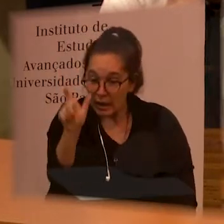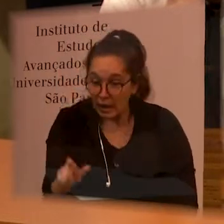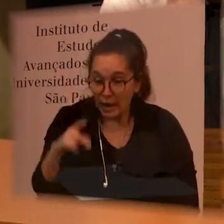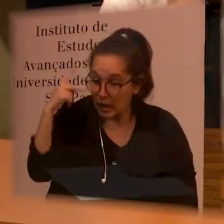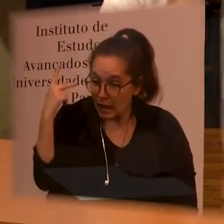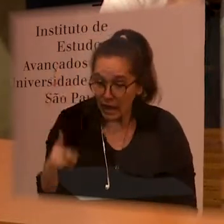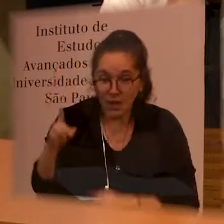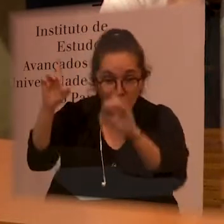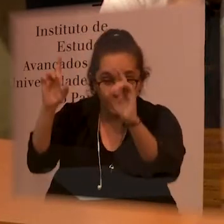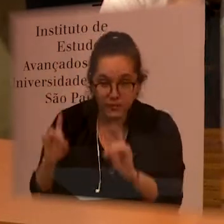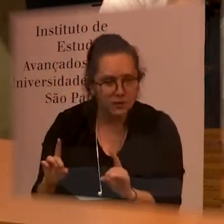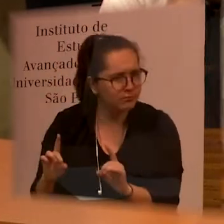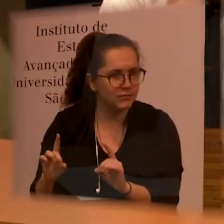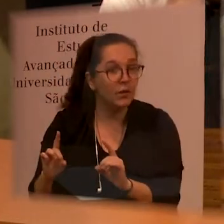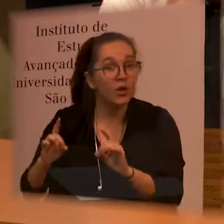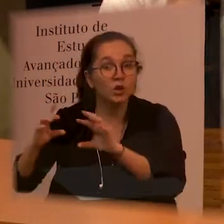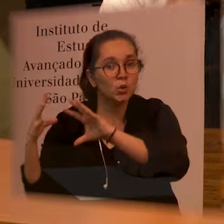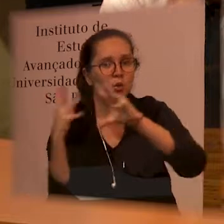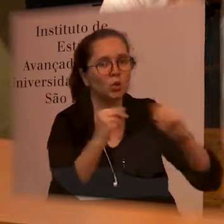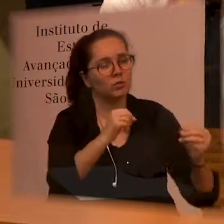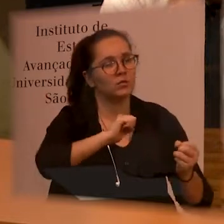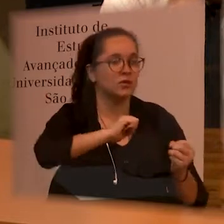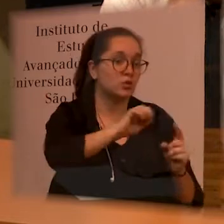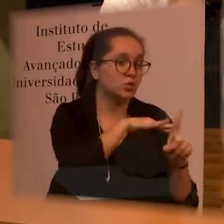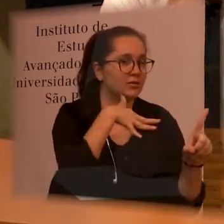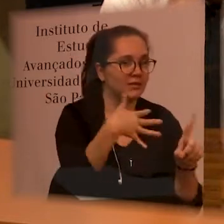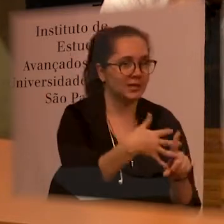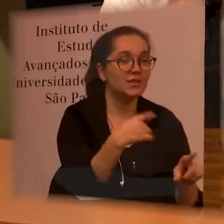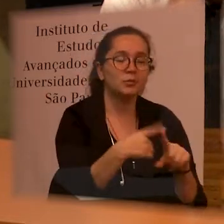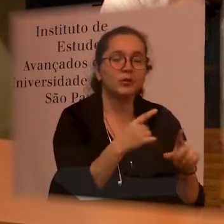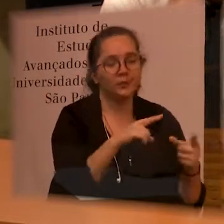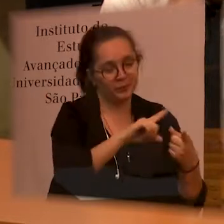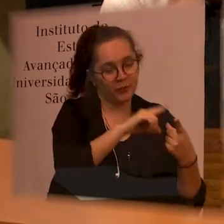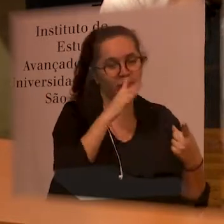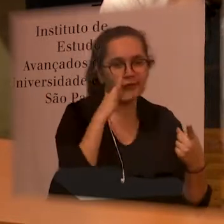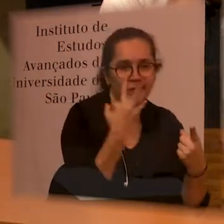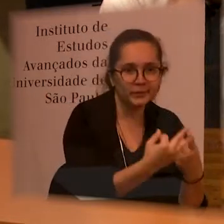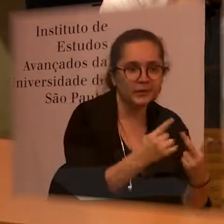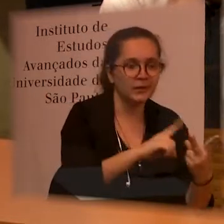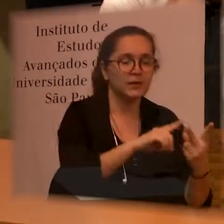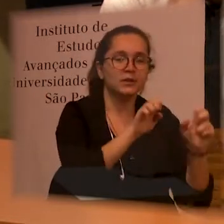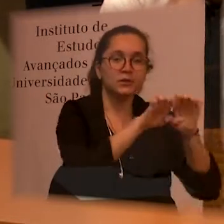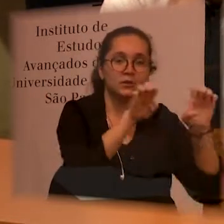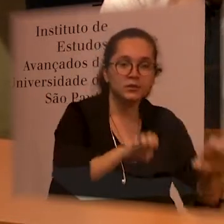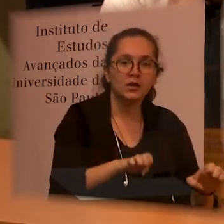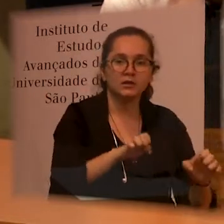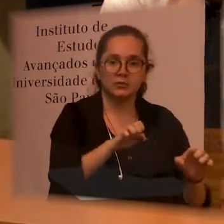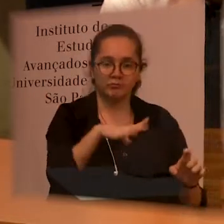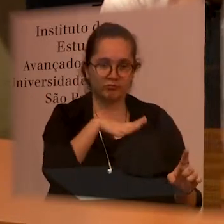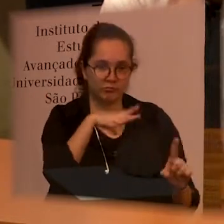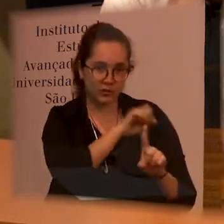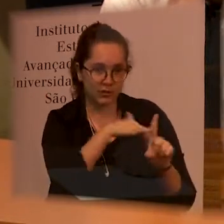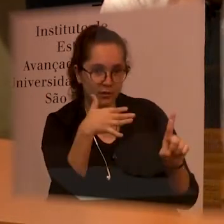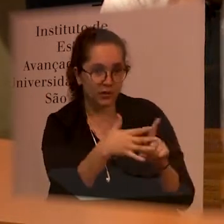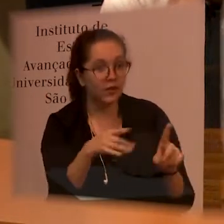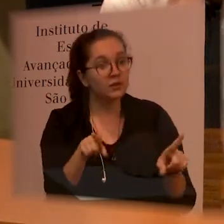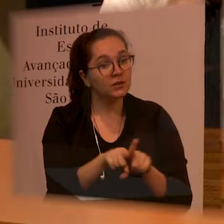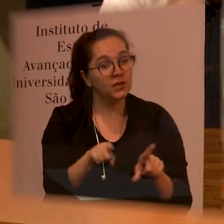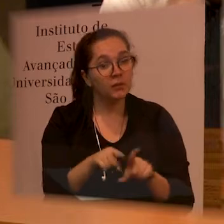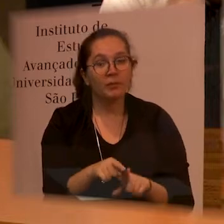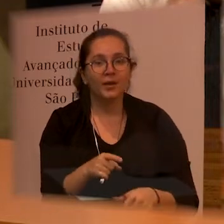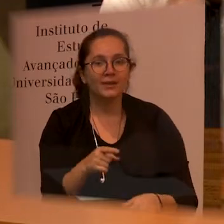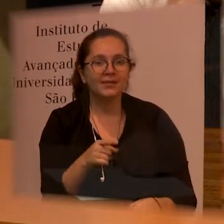only to the person with disability it involves the entire society it involves the family social structural changes